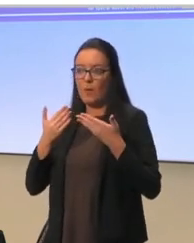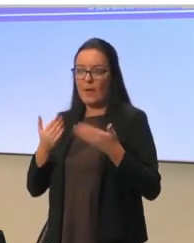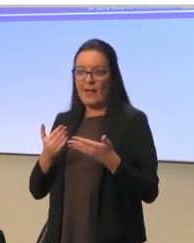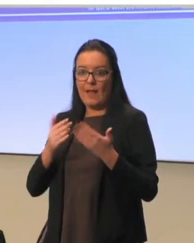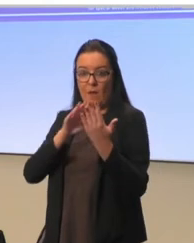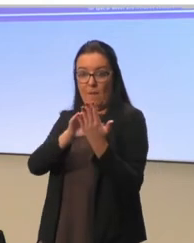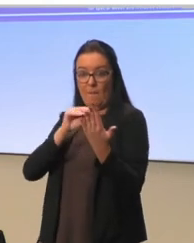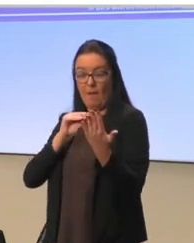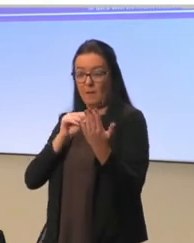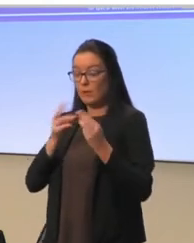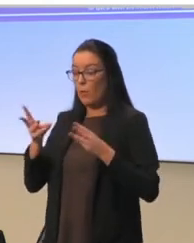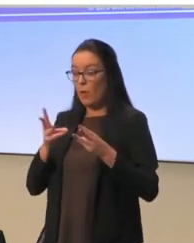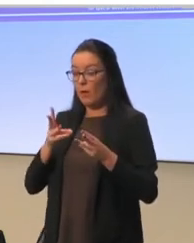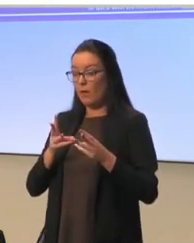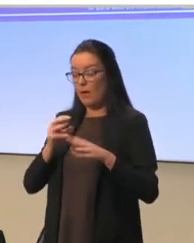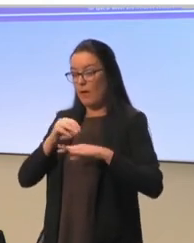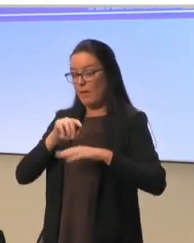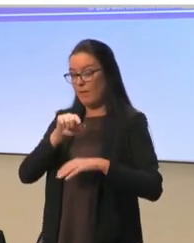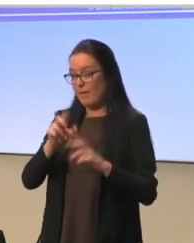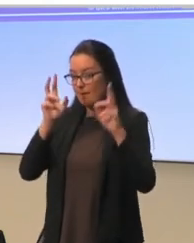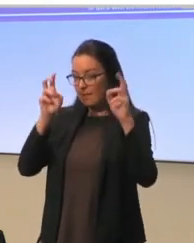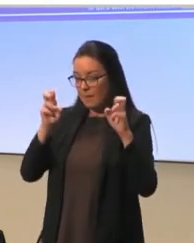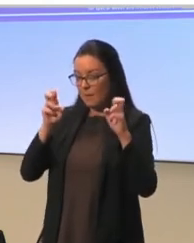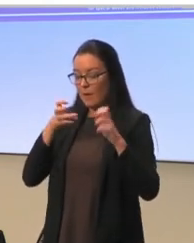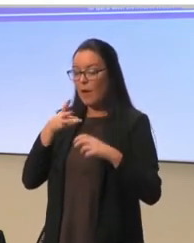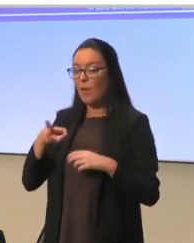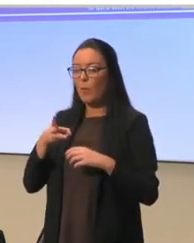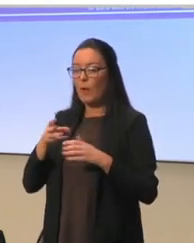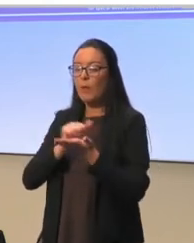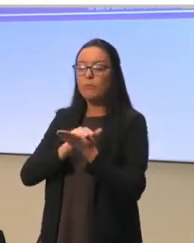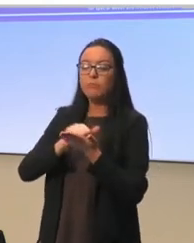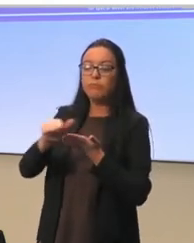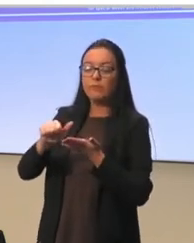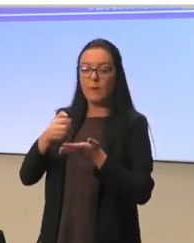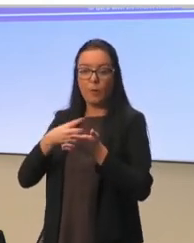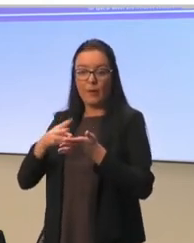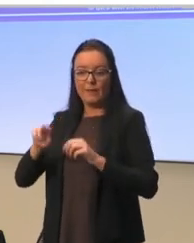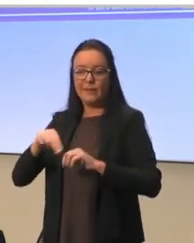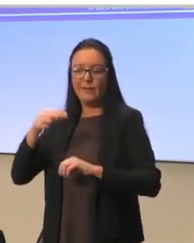is working on the topic, and will come up, hopefully, next year, with